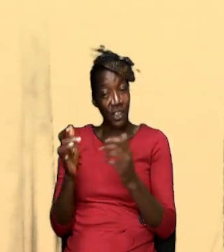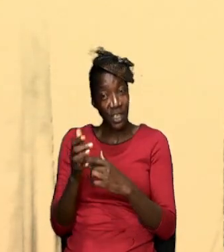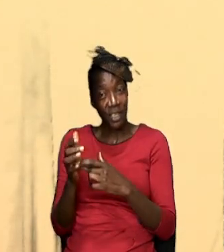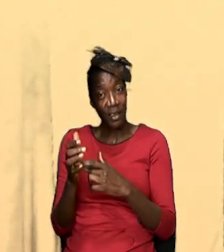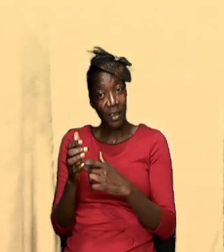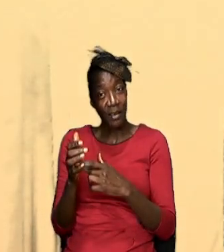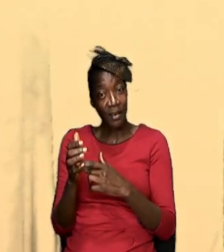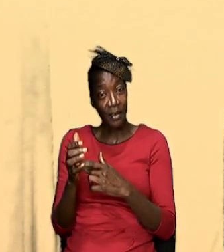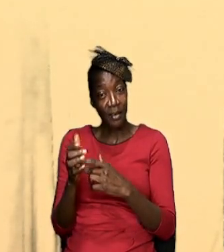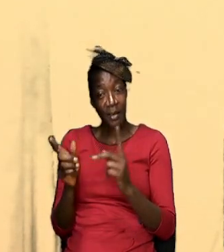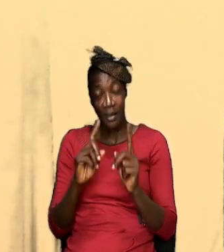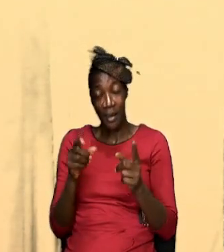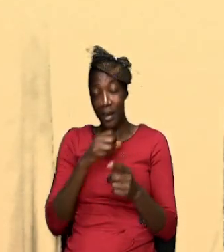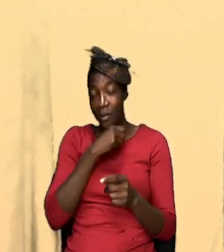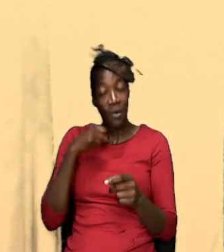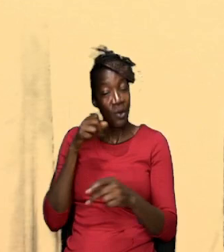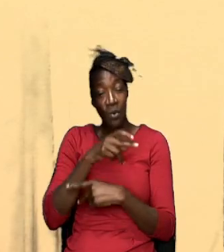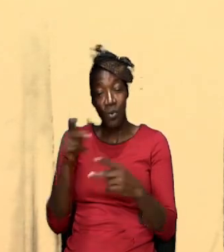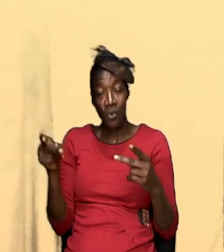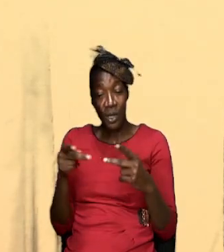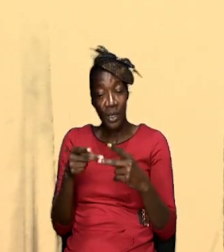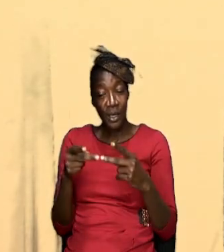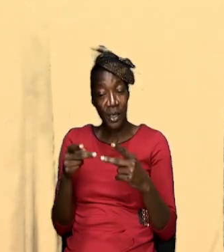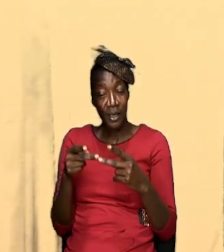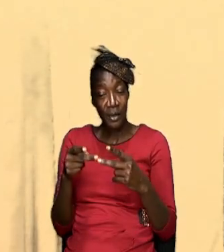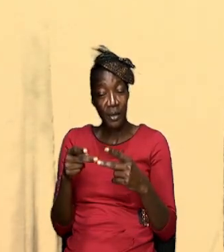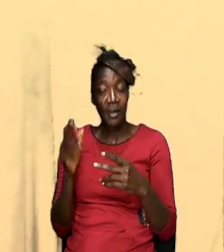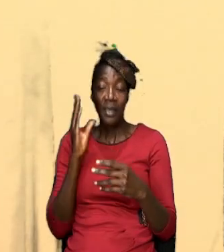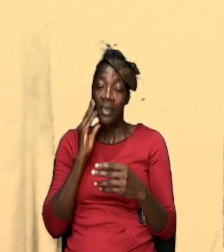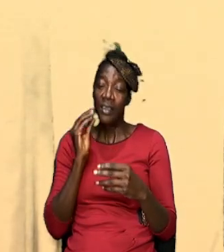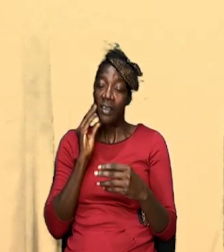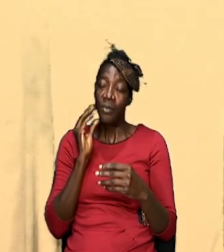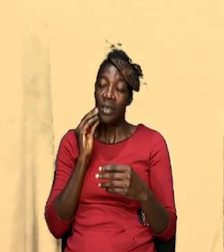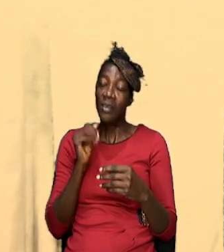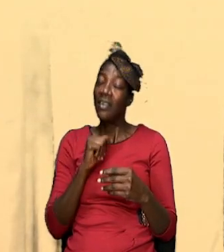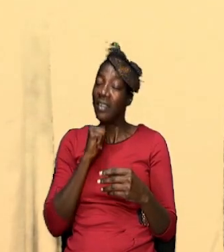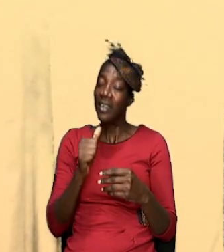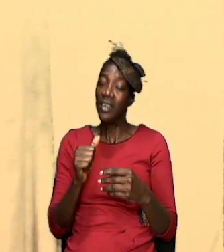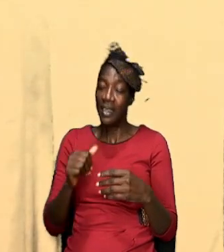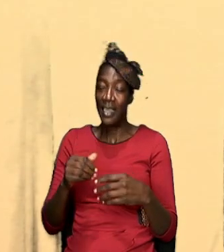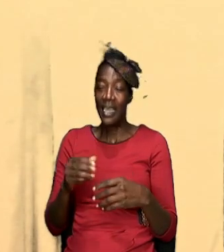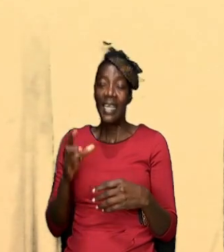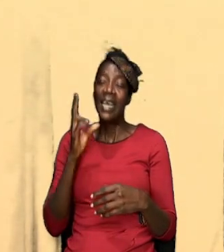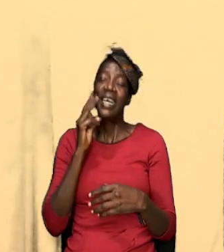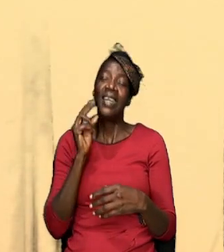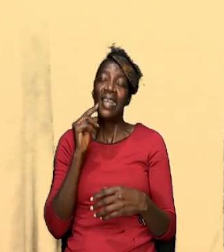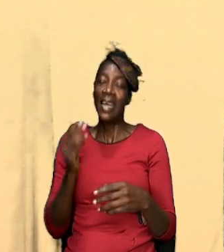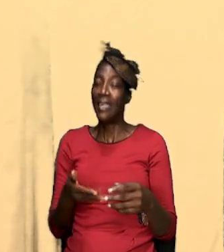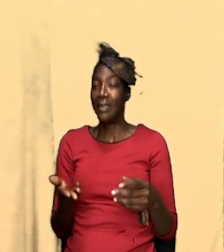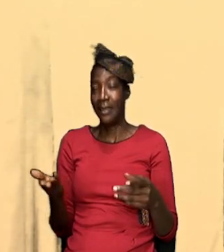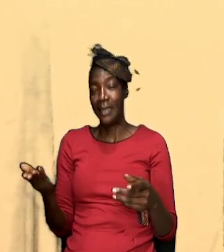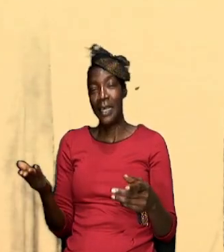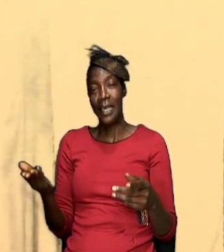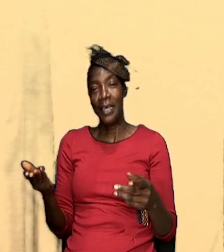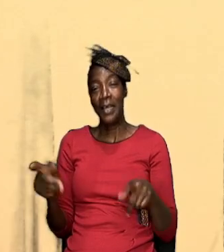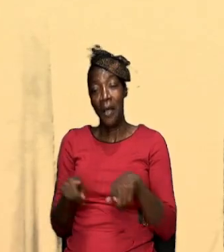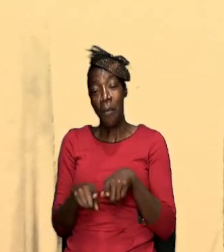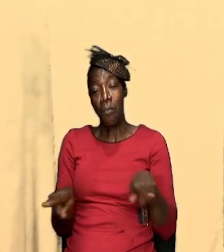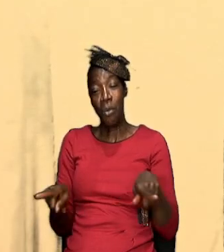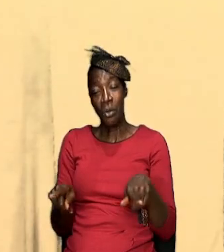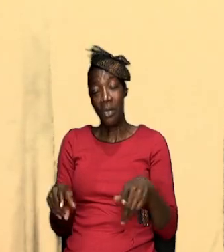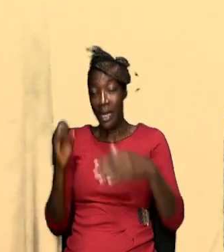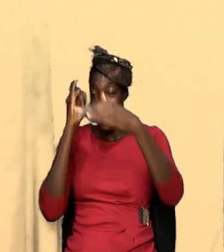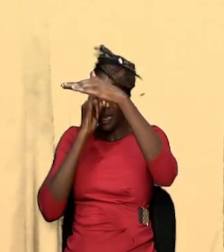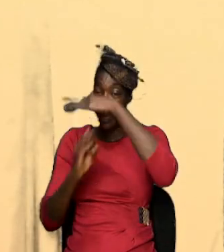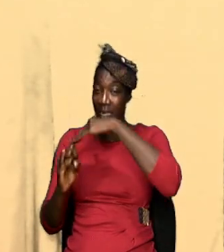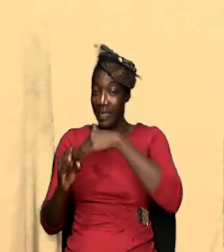about the wilderness experience which is also an unpleasant thing generally. But Isaiah